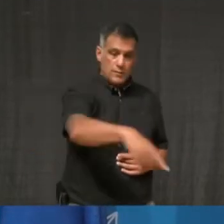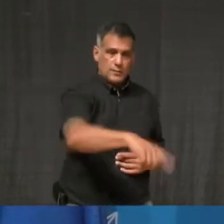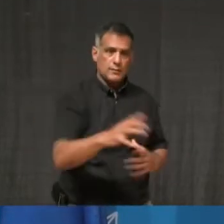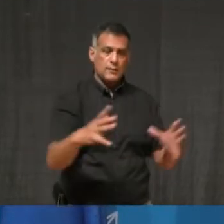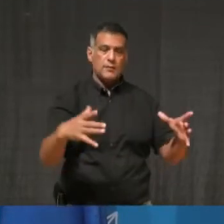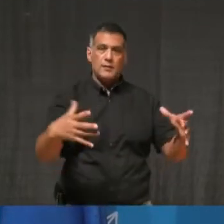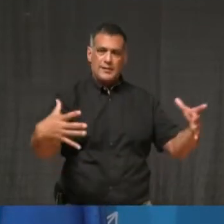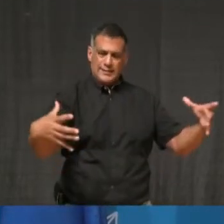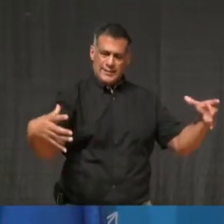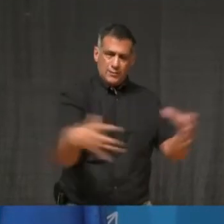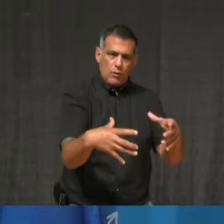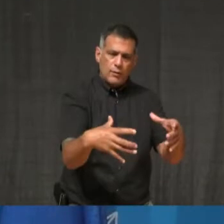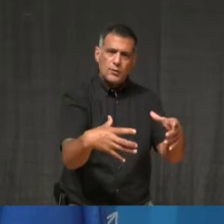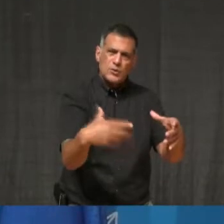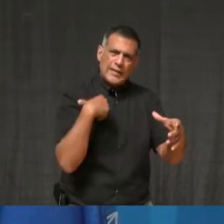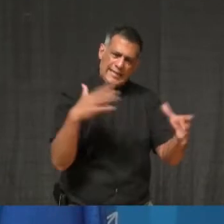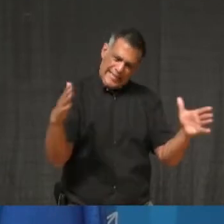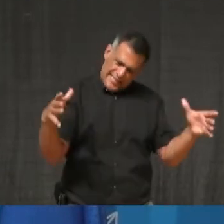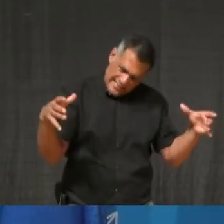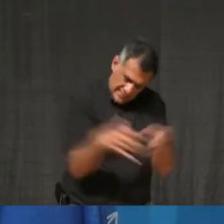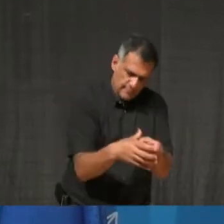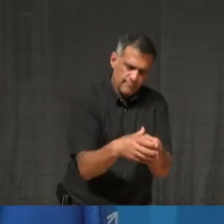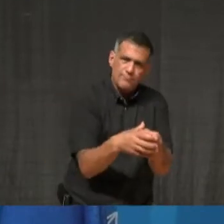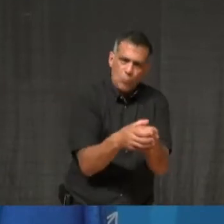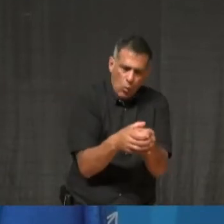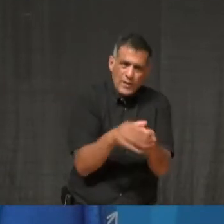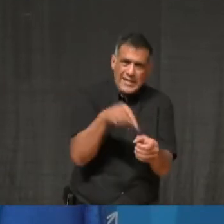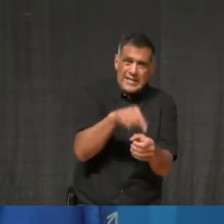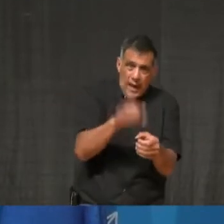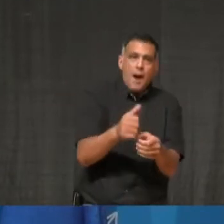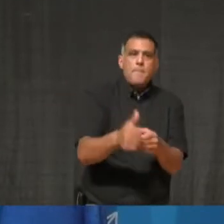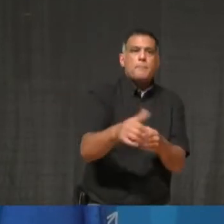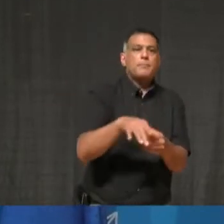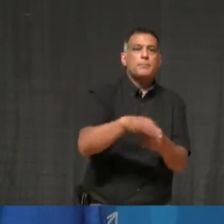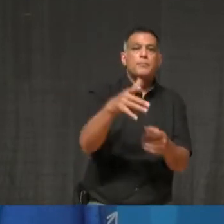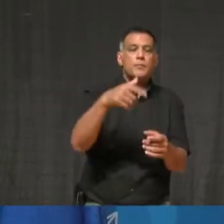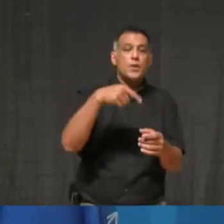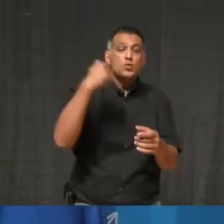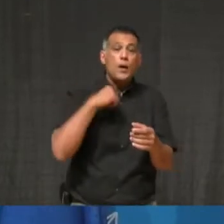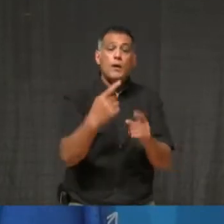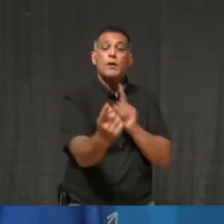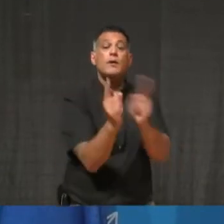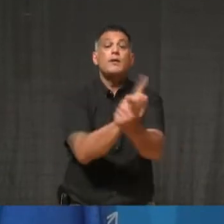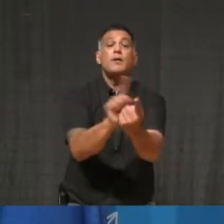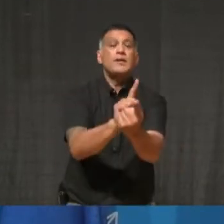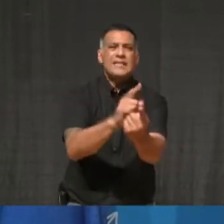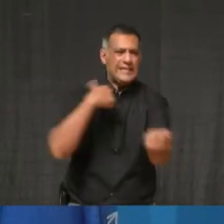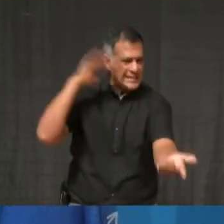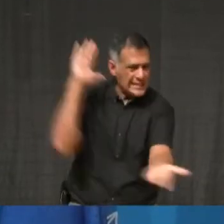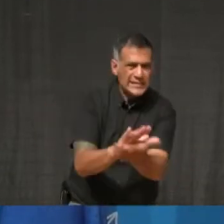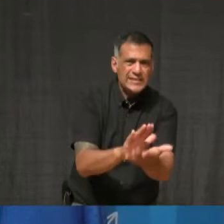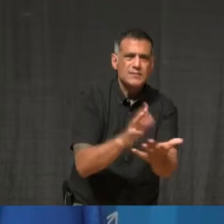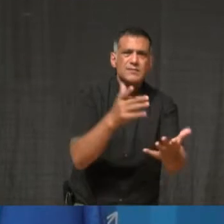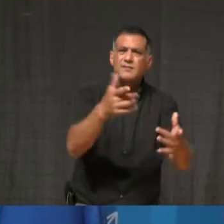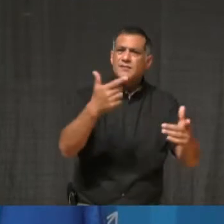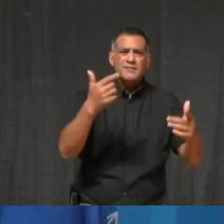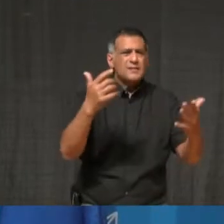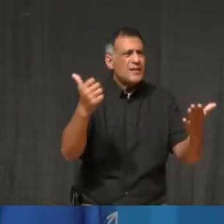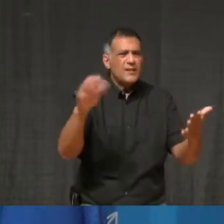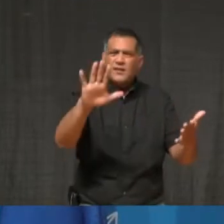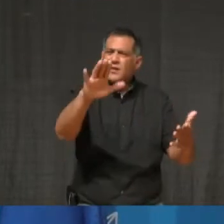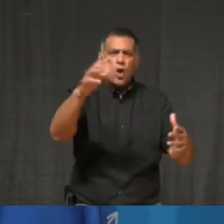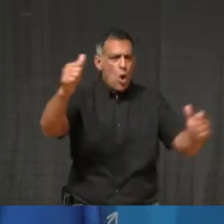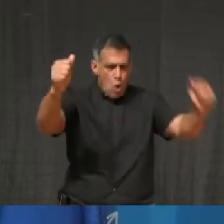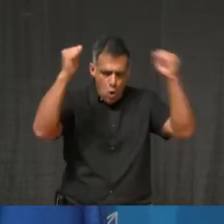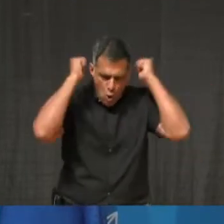in the world that is taking this seriously has known that there is some sort of measure that needs to be put in place. So I would say in preparing